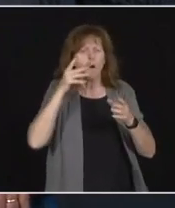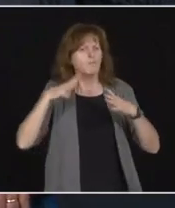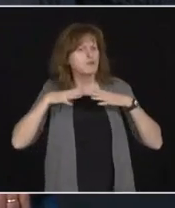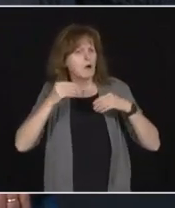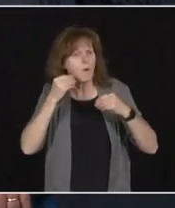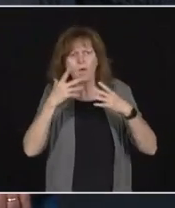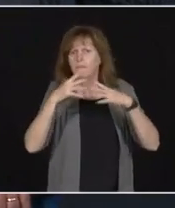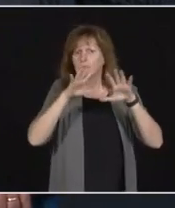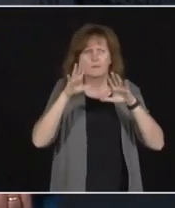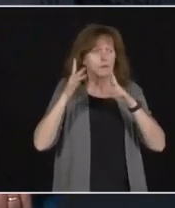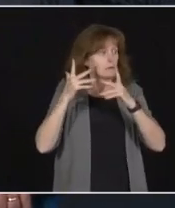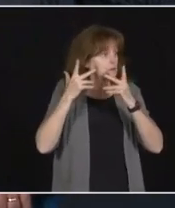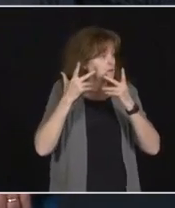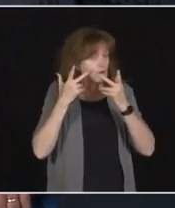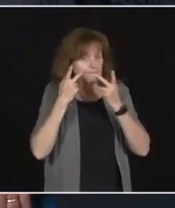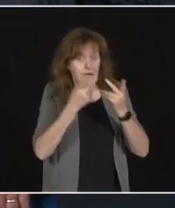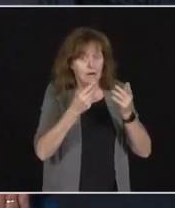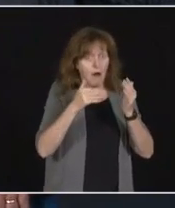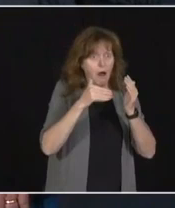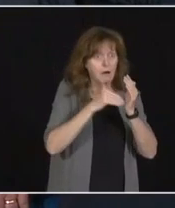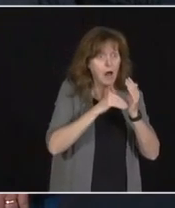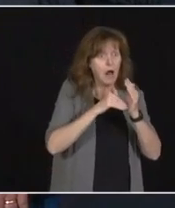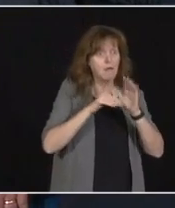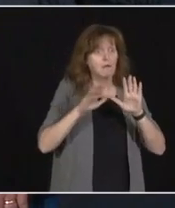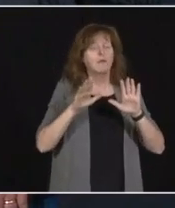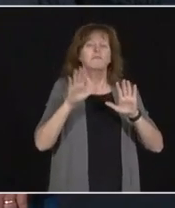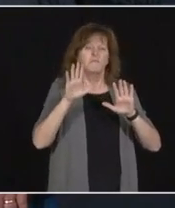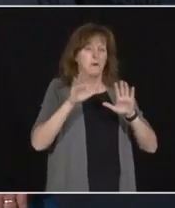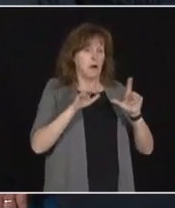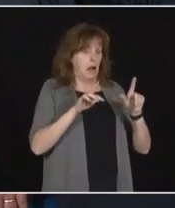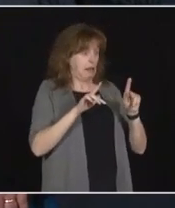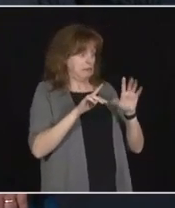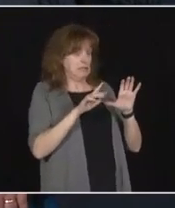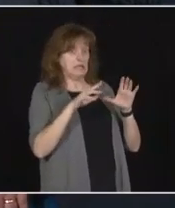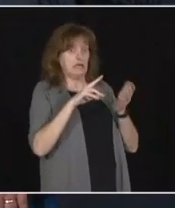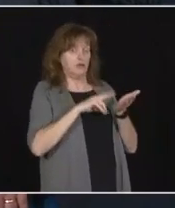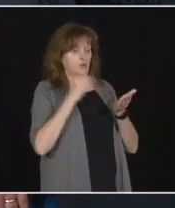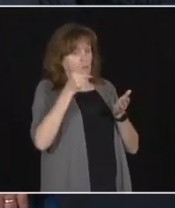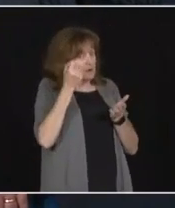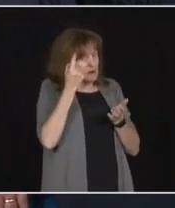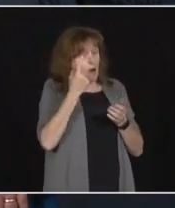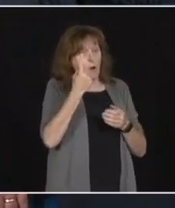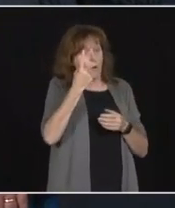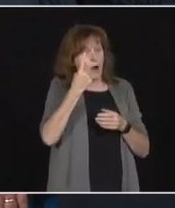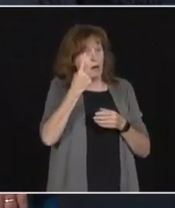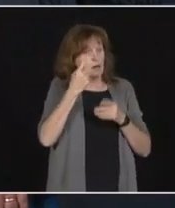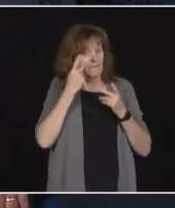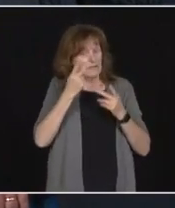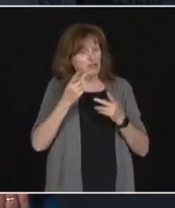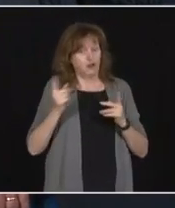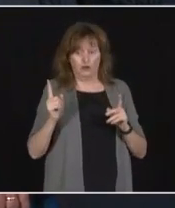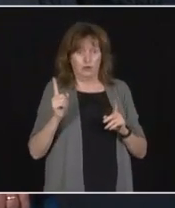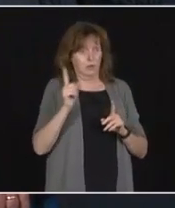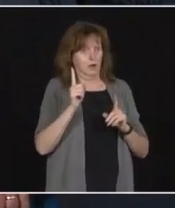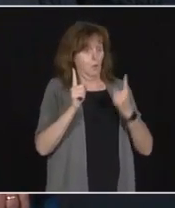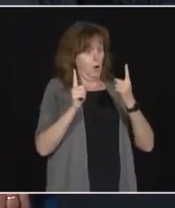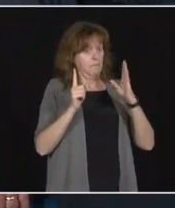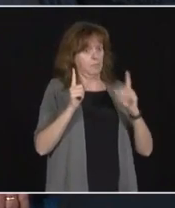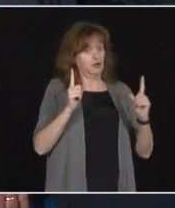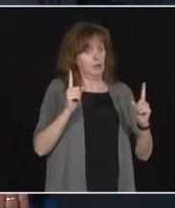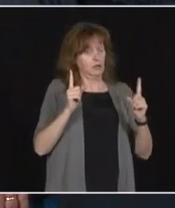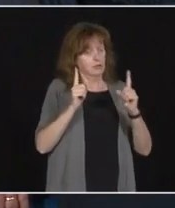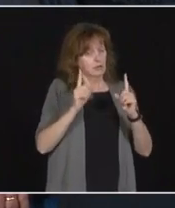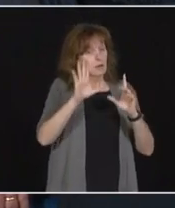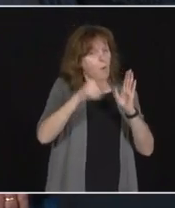long-term care homes, we are allowing one visitor per resident at a minimum of one visit per week for an